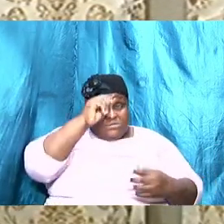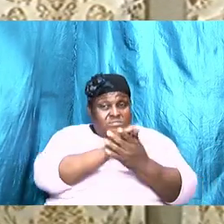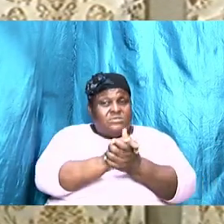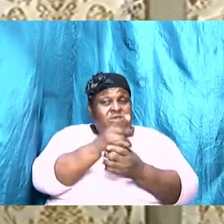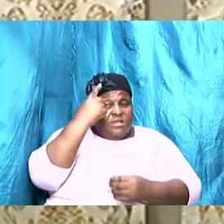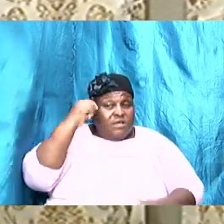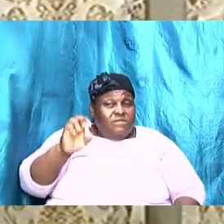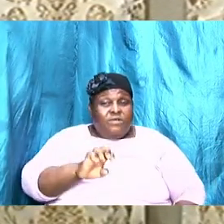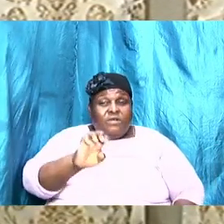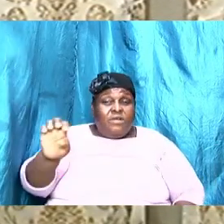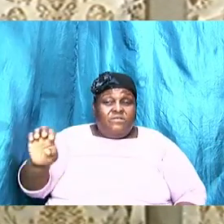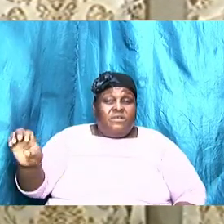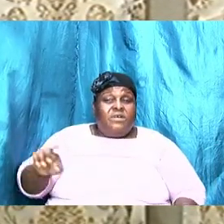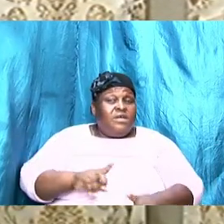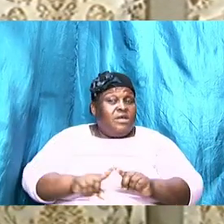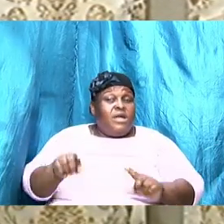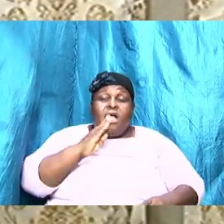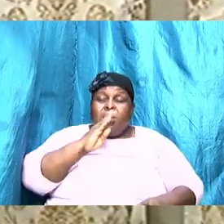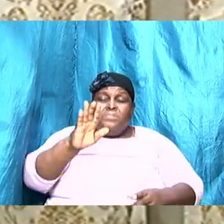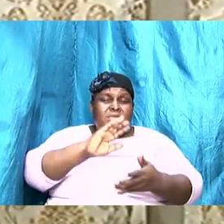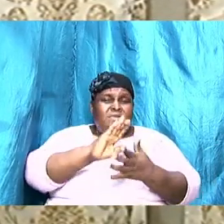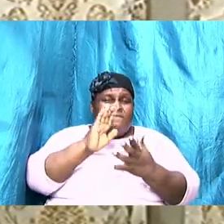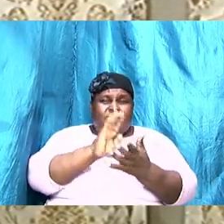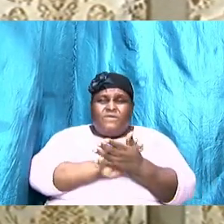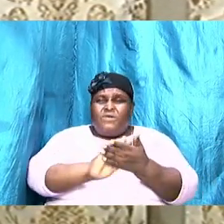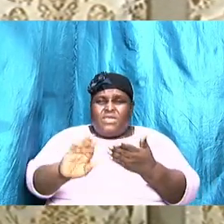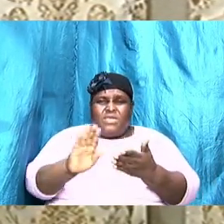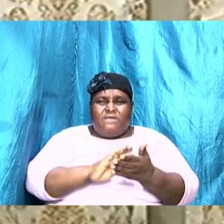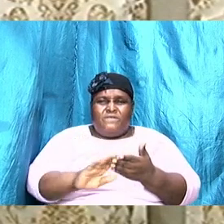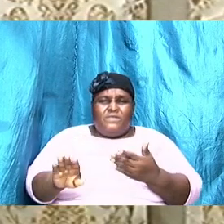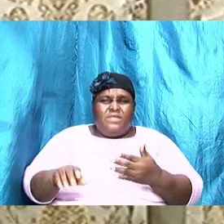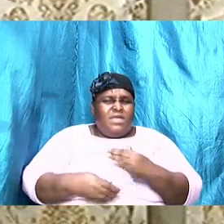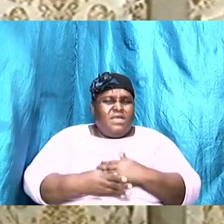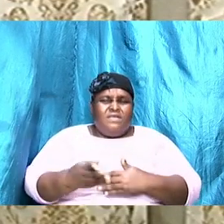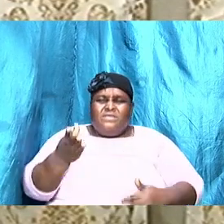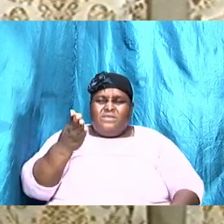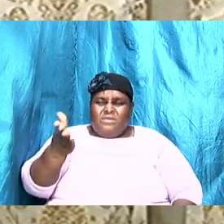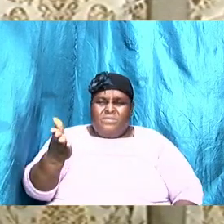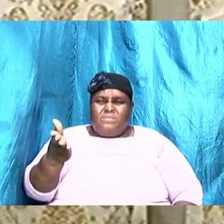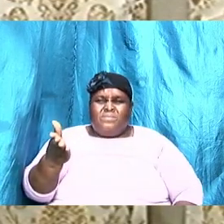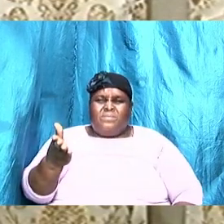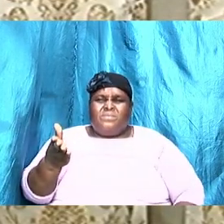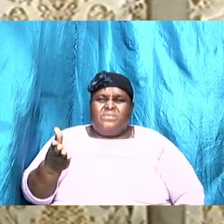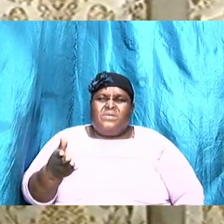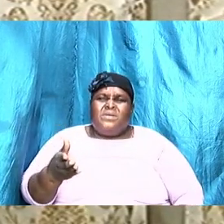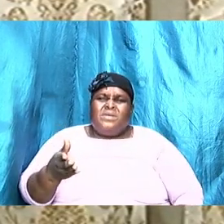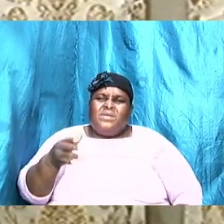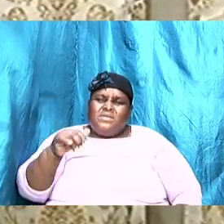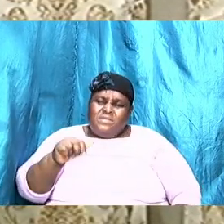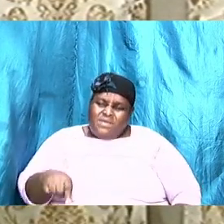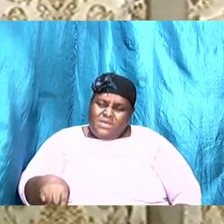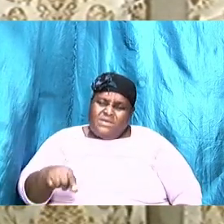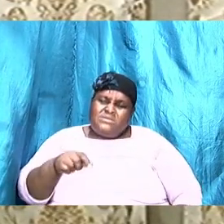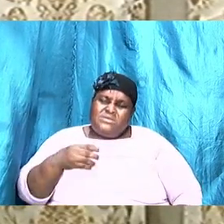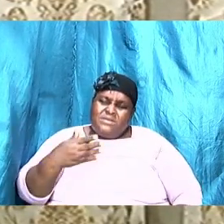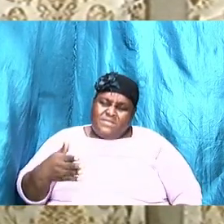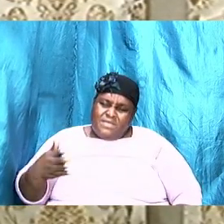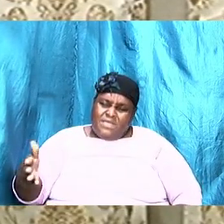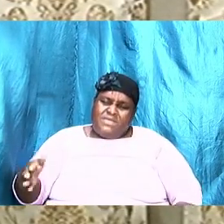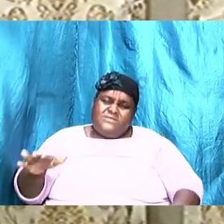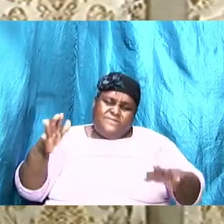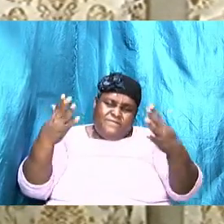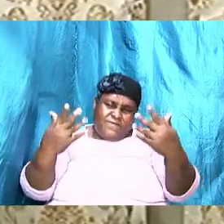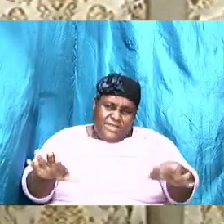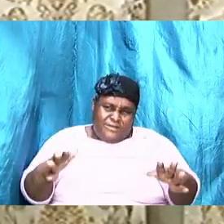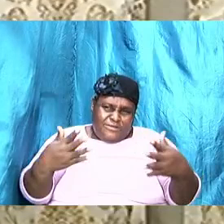shall not be forgiven and therefore this thing is over